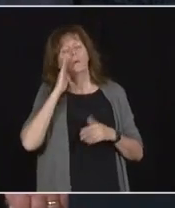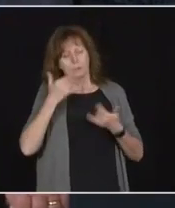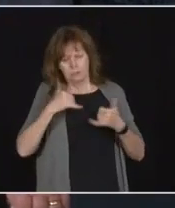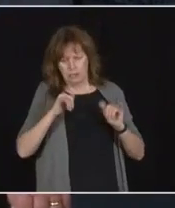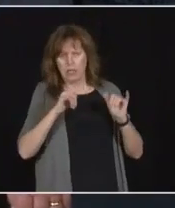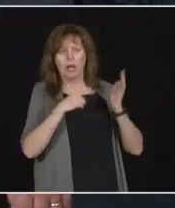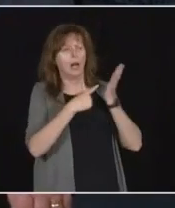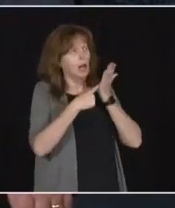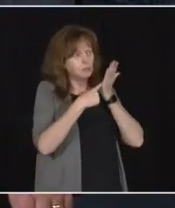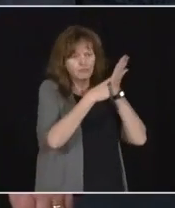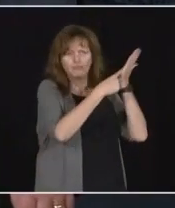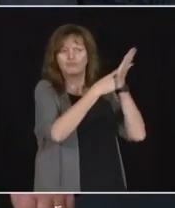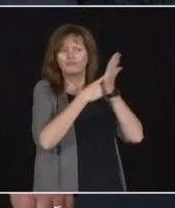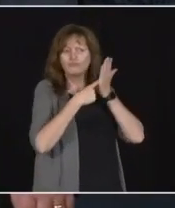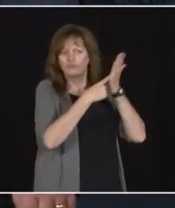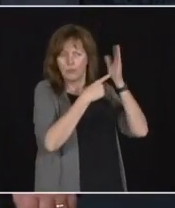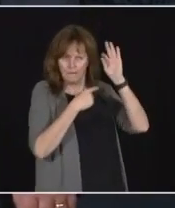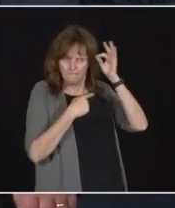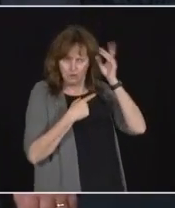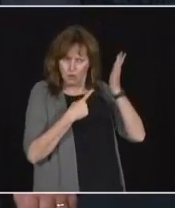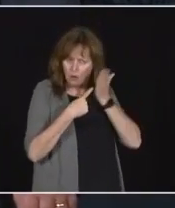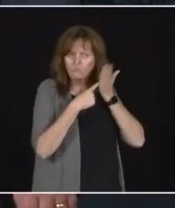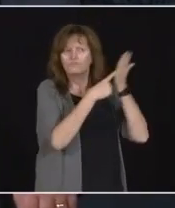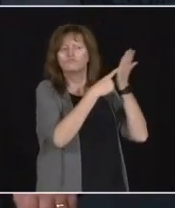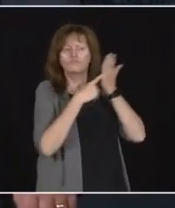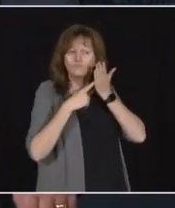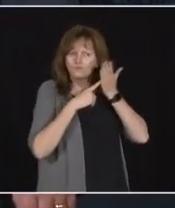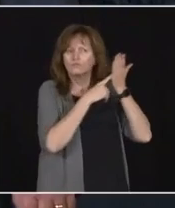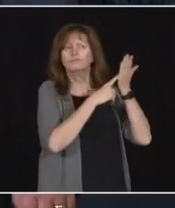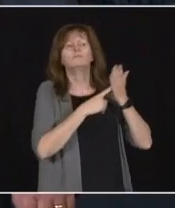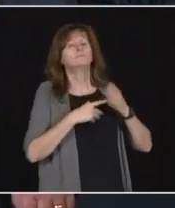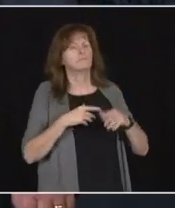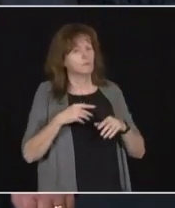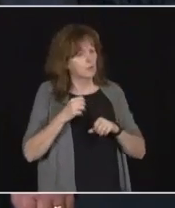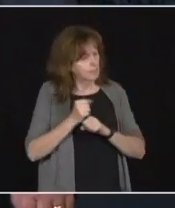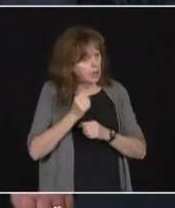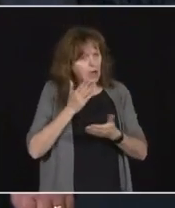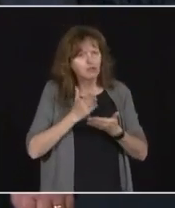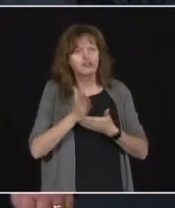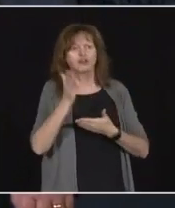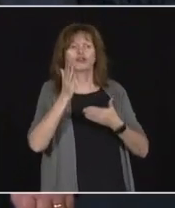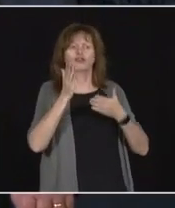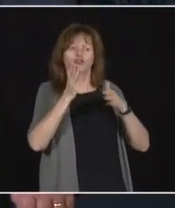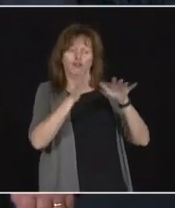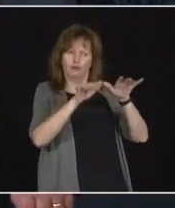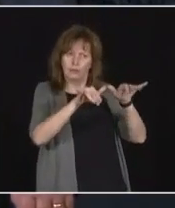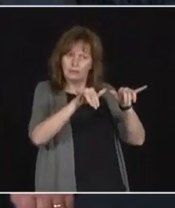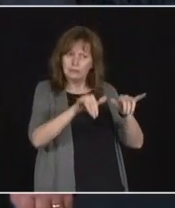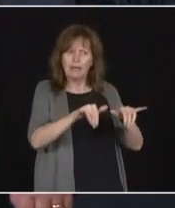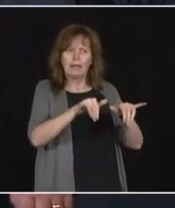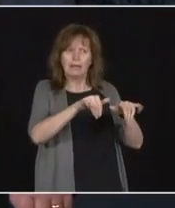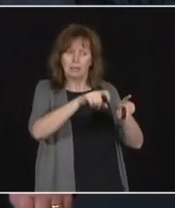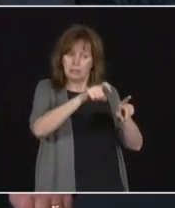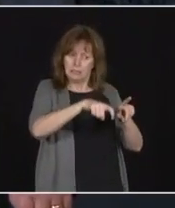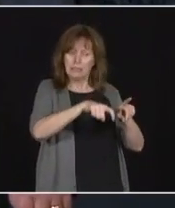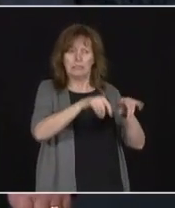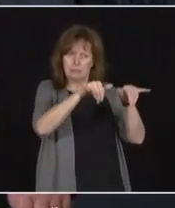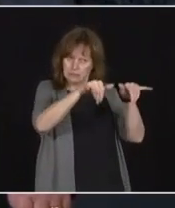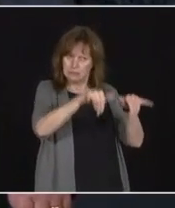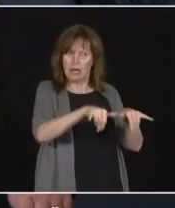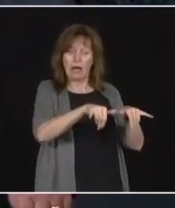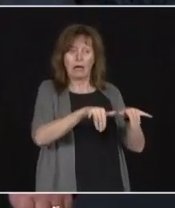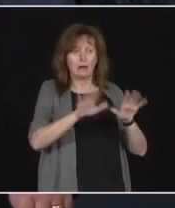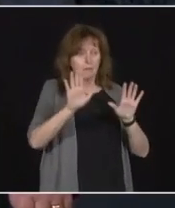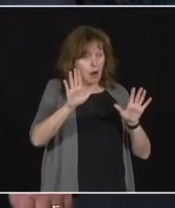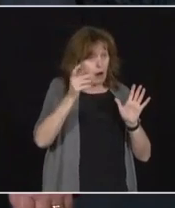we have active discussions to make sure that we can keep the military for as long as necessary. But our homes are working on providing